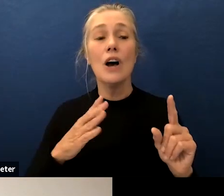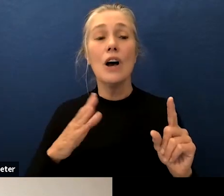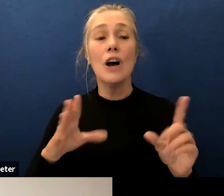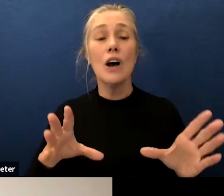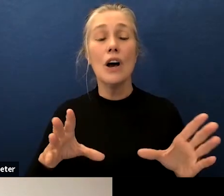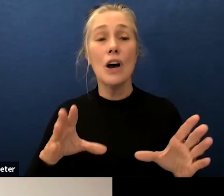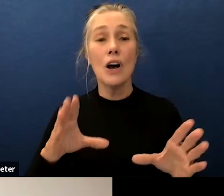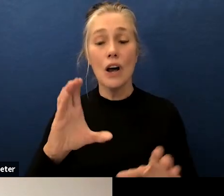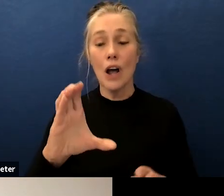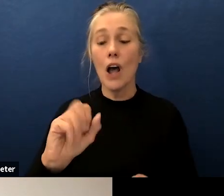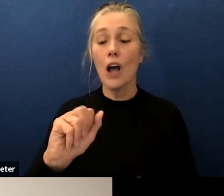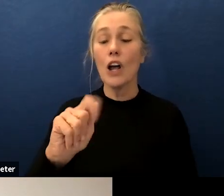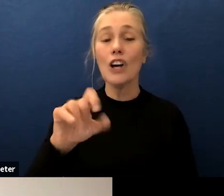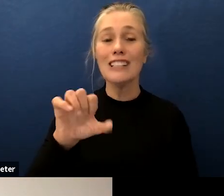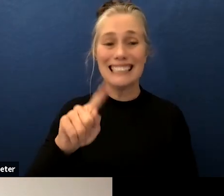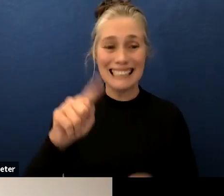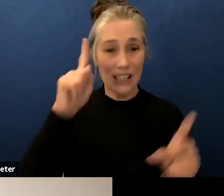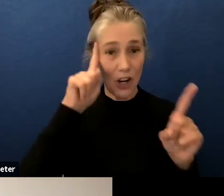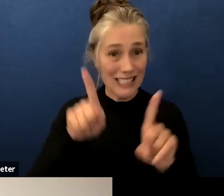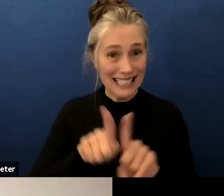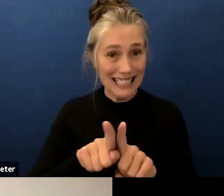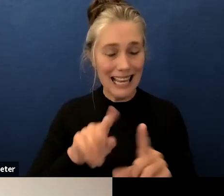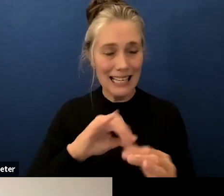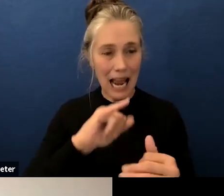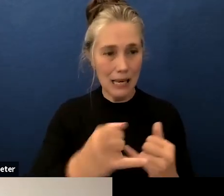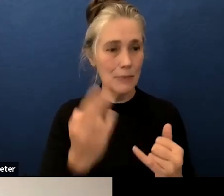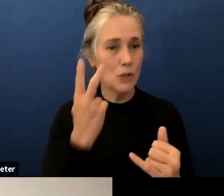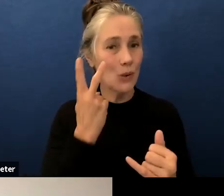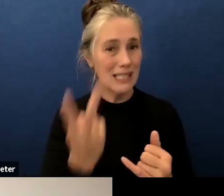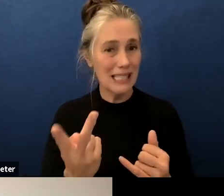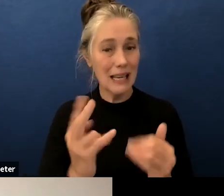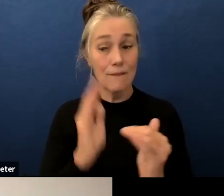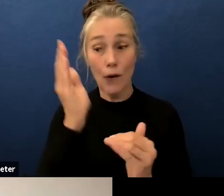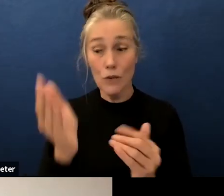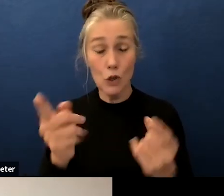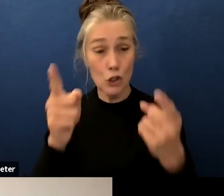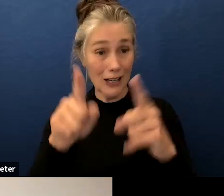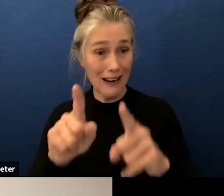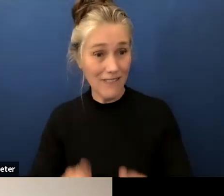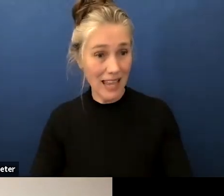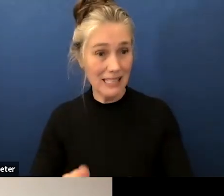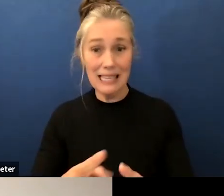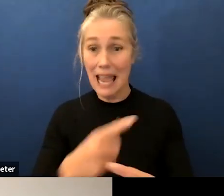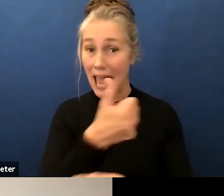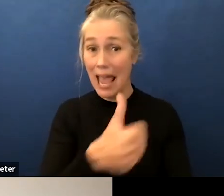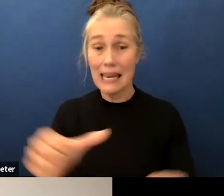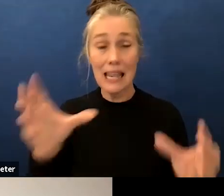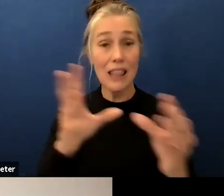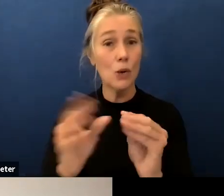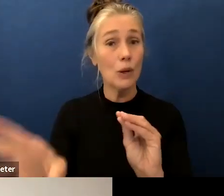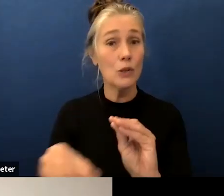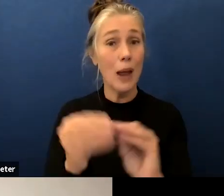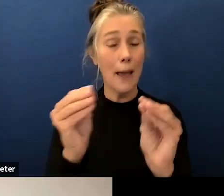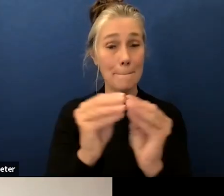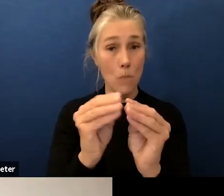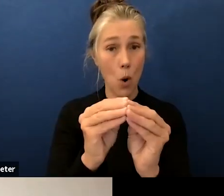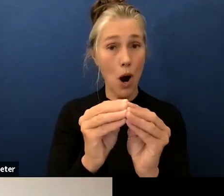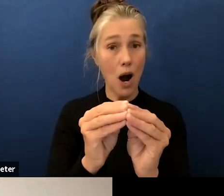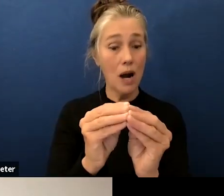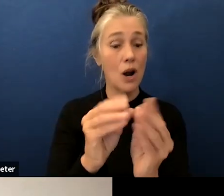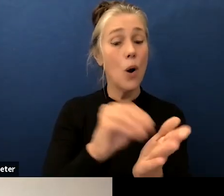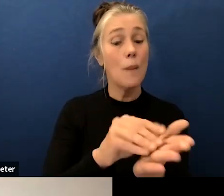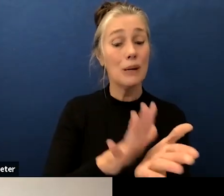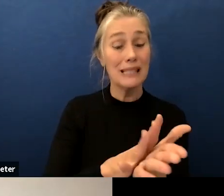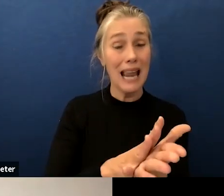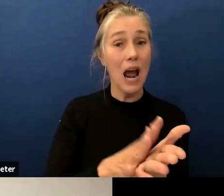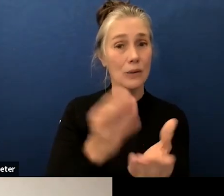move on to coming events future agenda items take a look at them if there's anything that you'd like to add or note please get back to us about